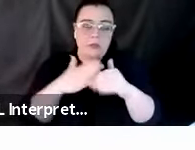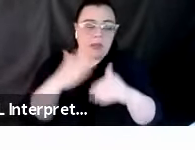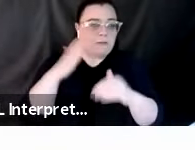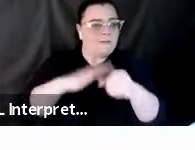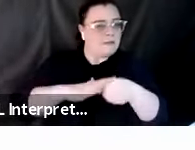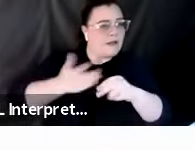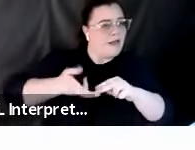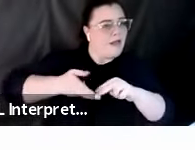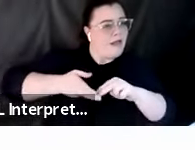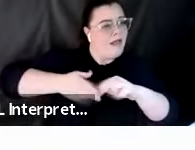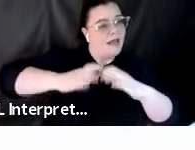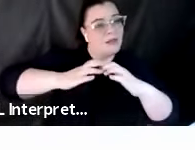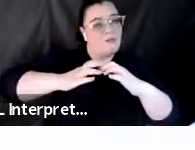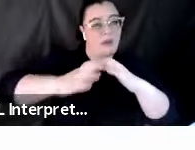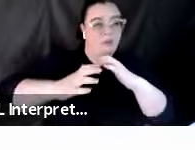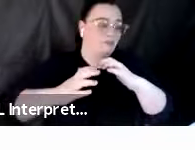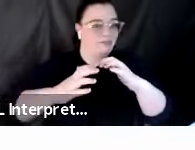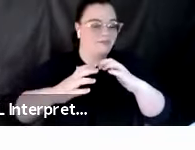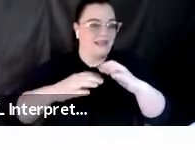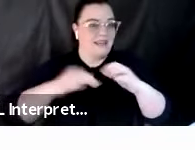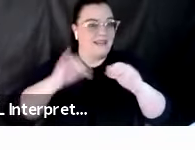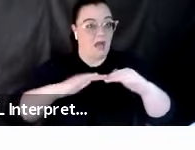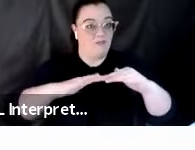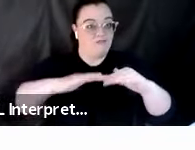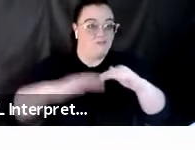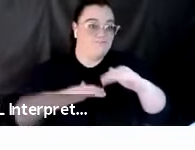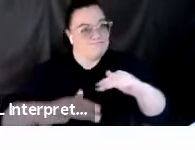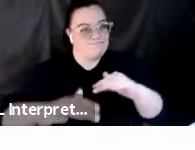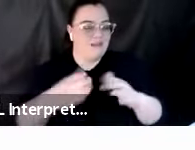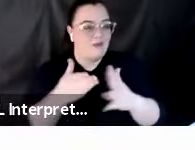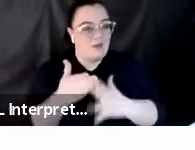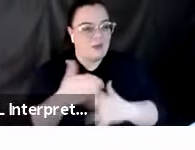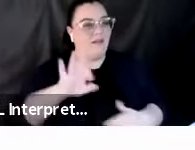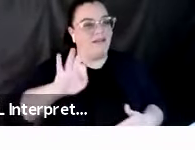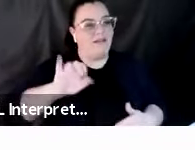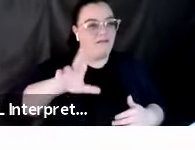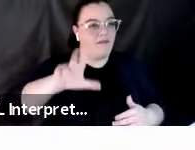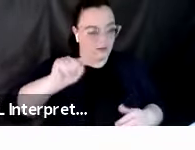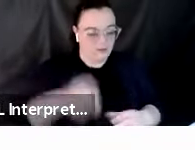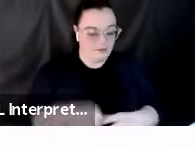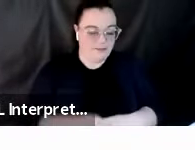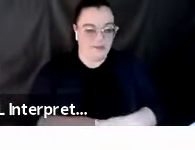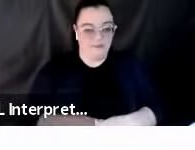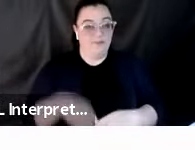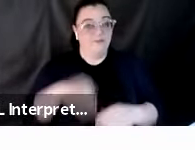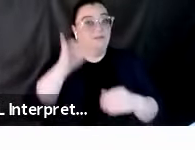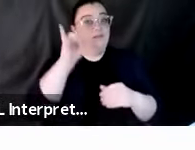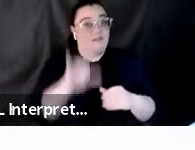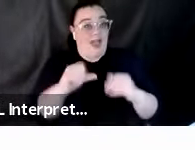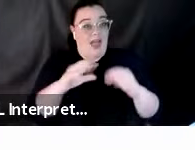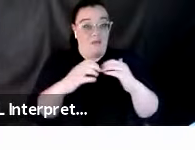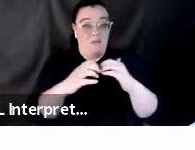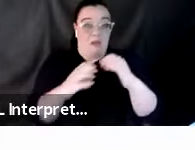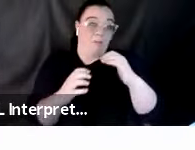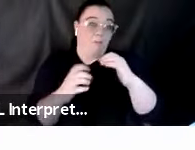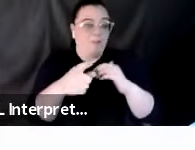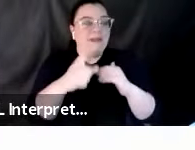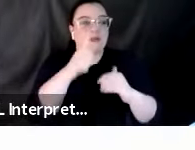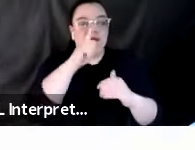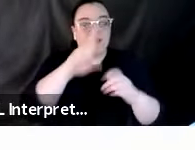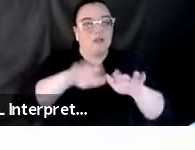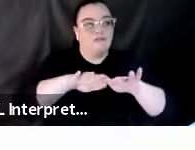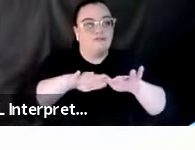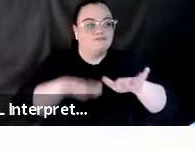then the rupture propagates along a fall. And in doing so it emits waves, uh, that